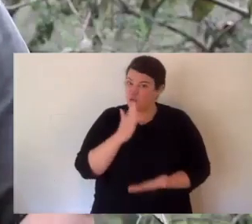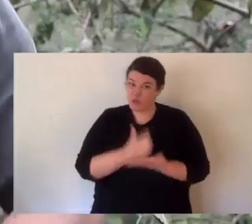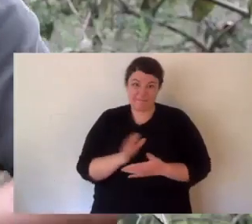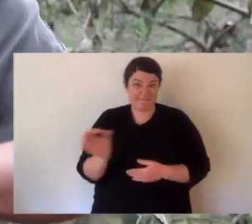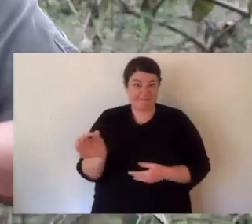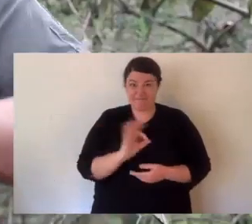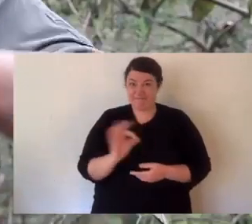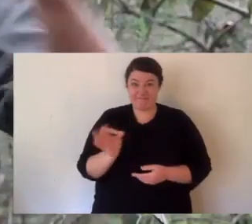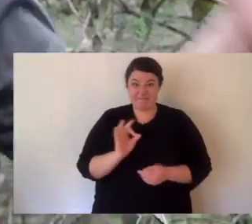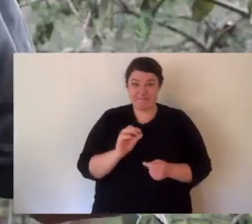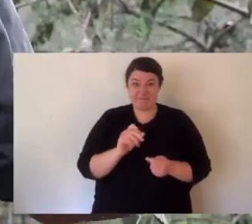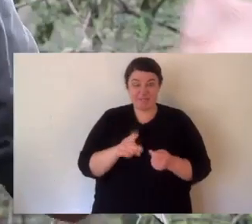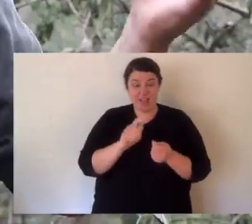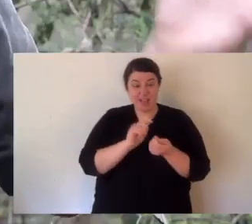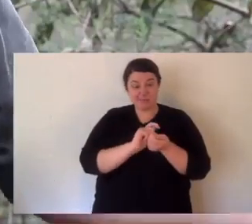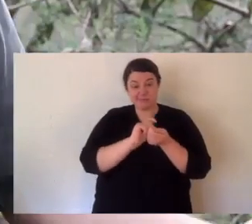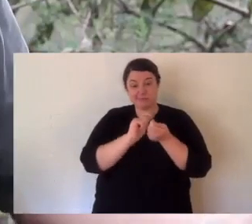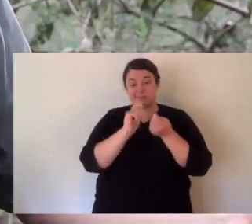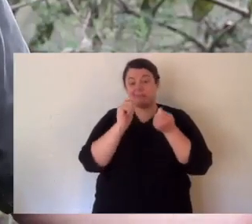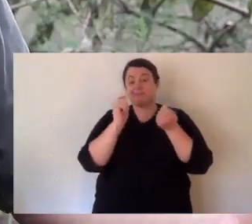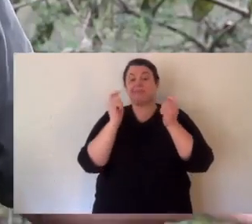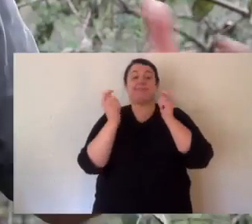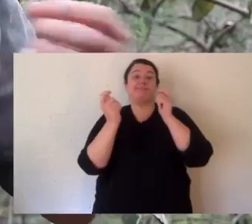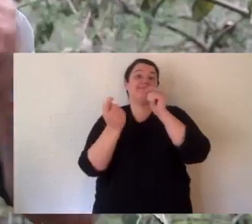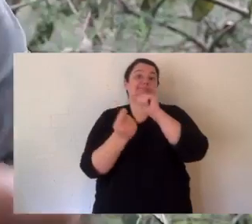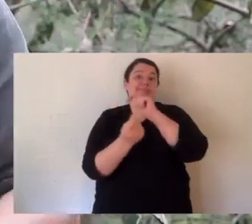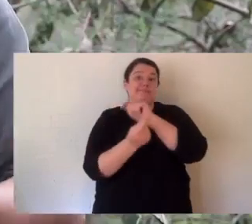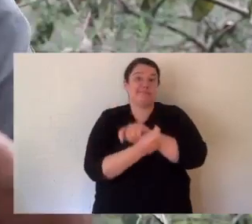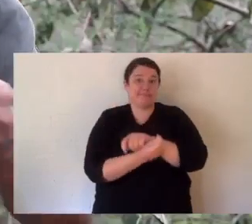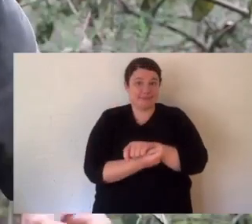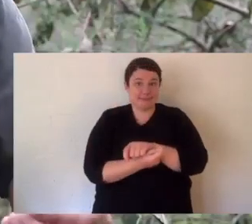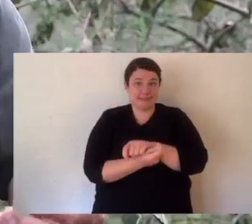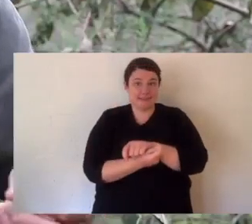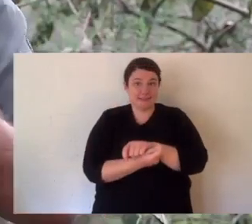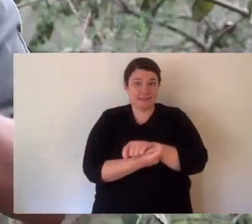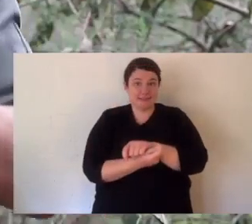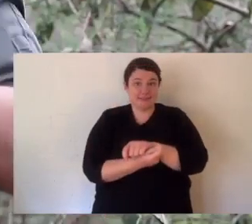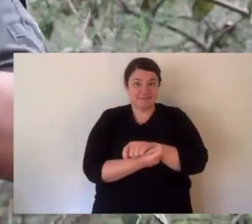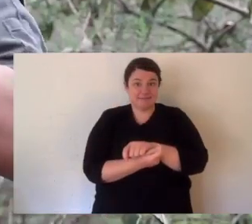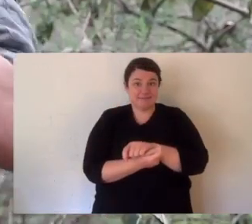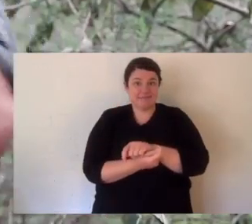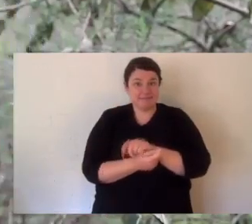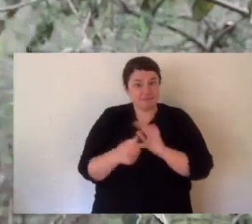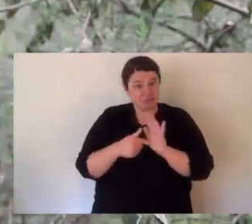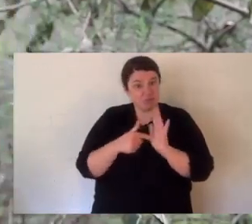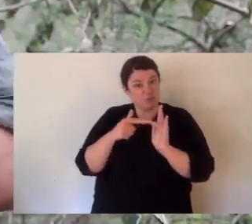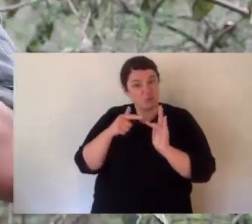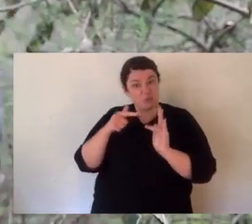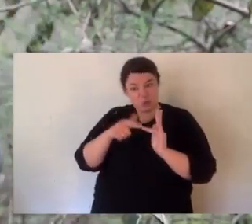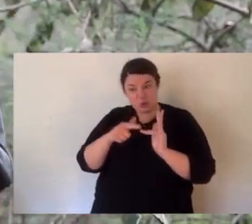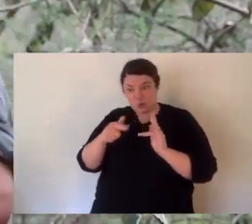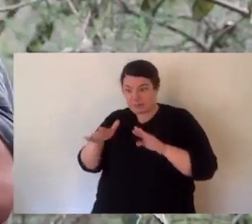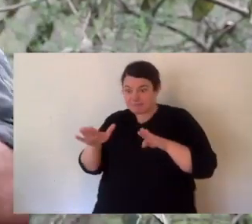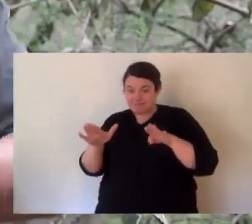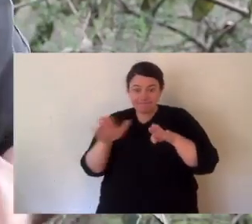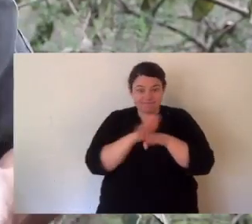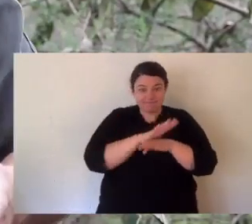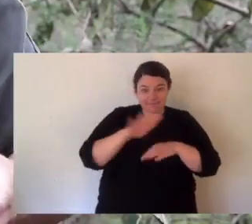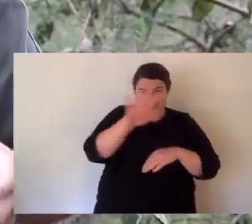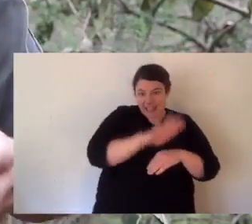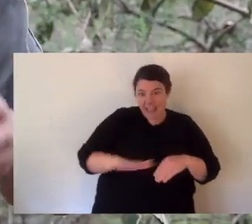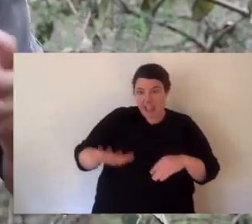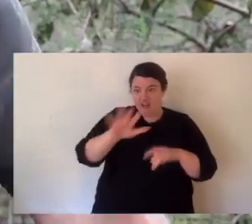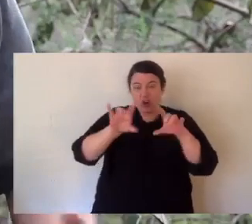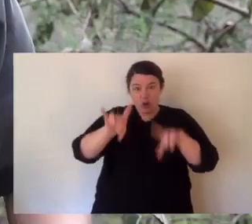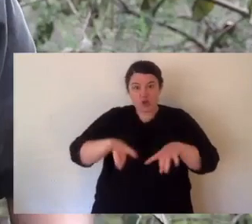They evolved over an incredibly long period of time to fill the niche which means the pocket, the area in Australia